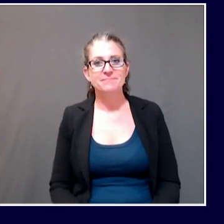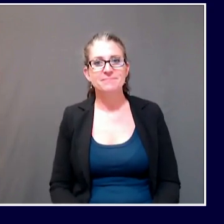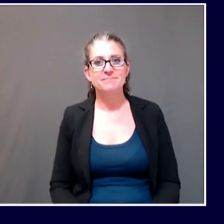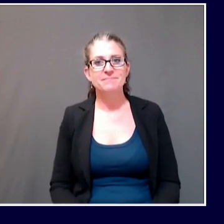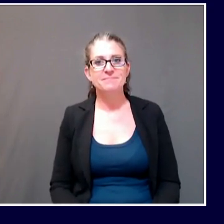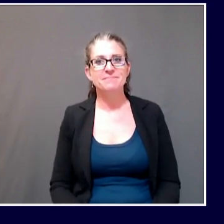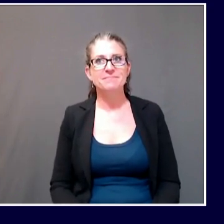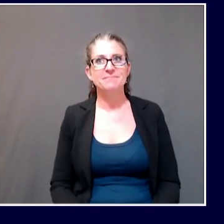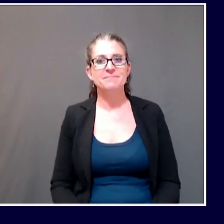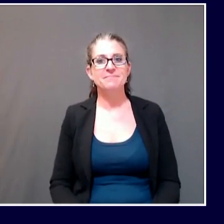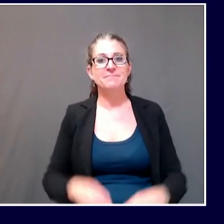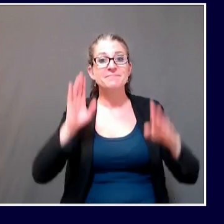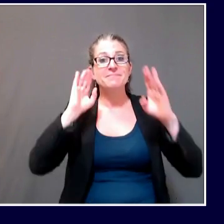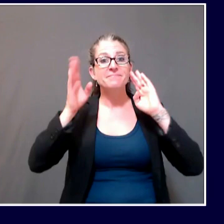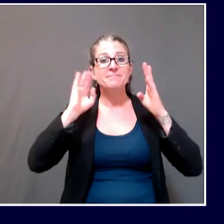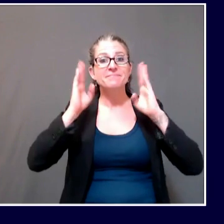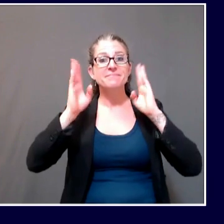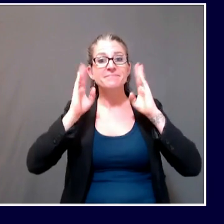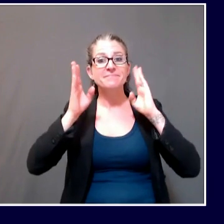Patrick, there you are.